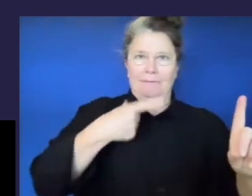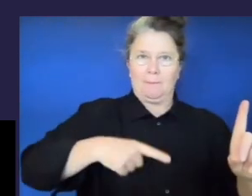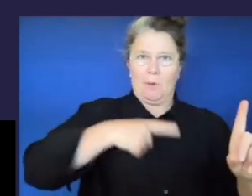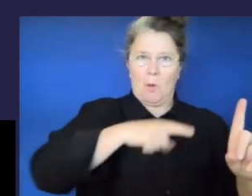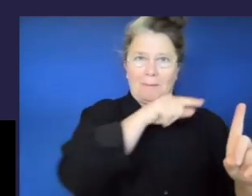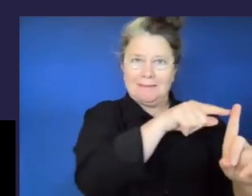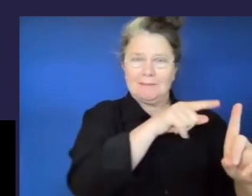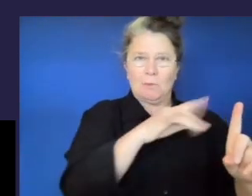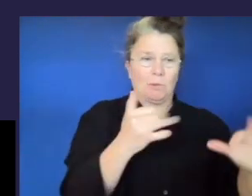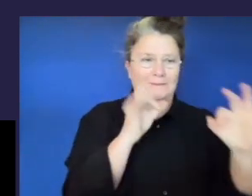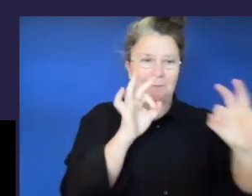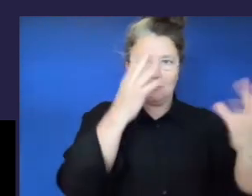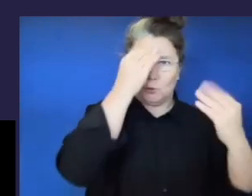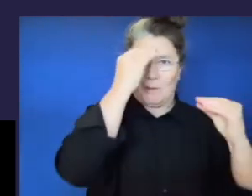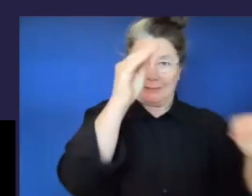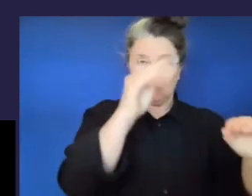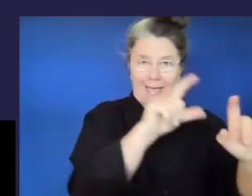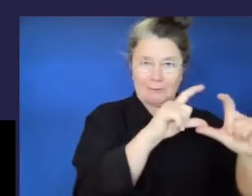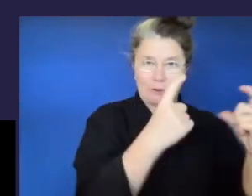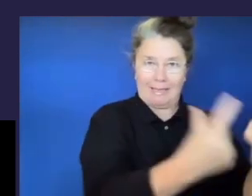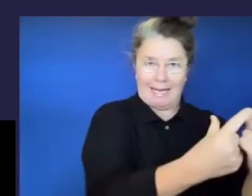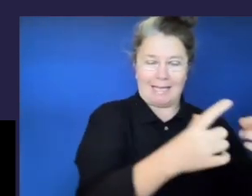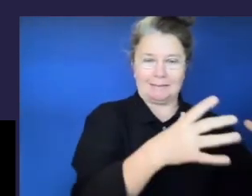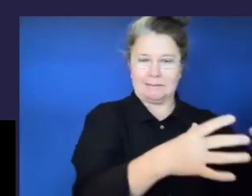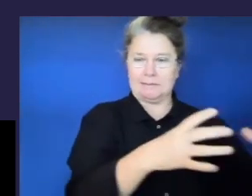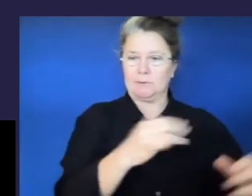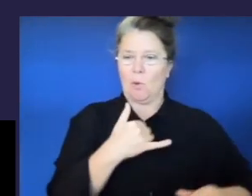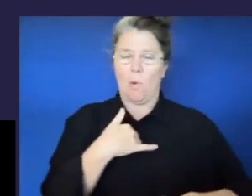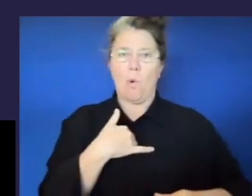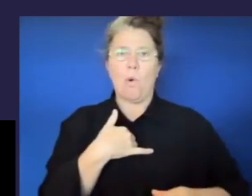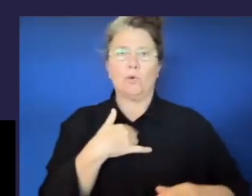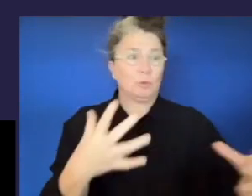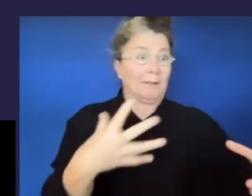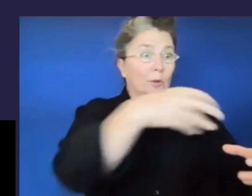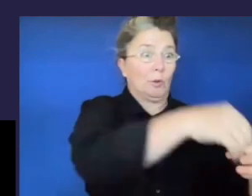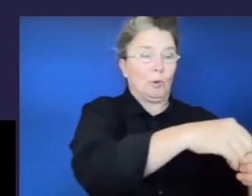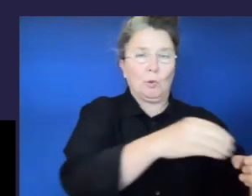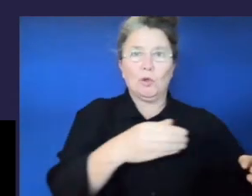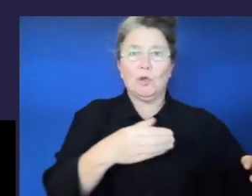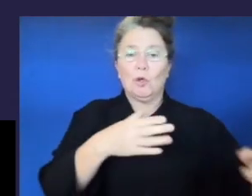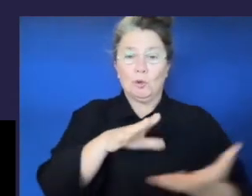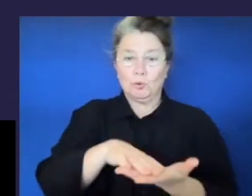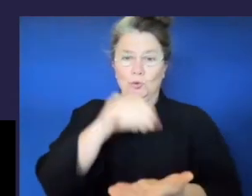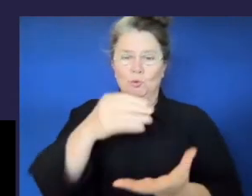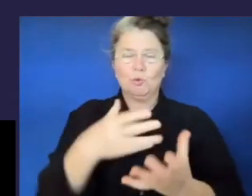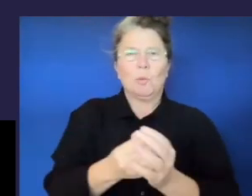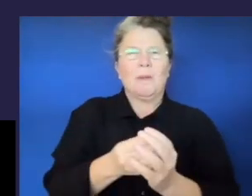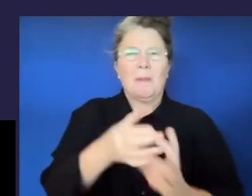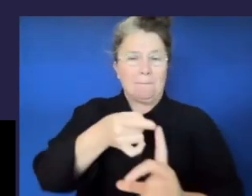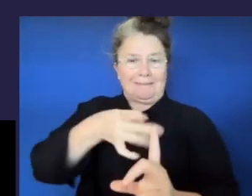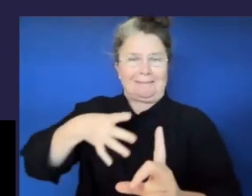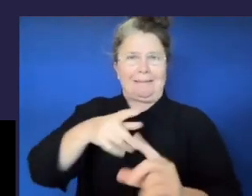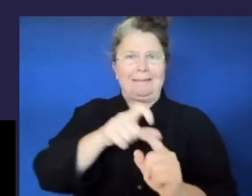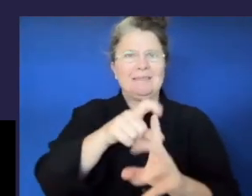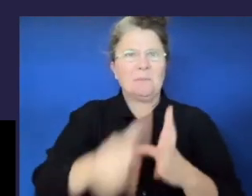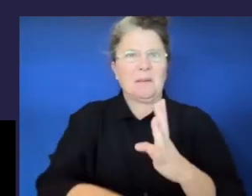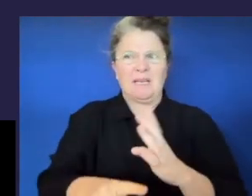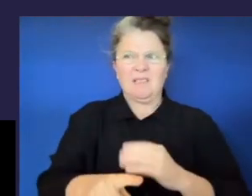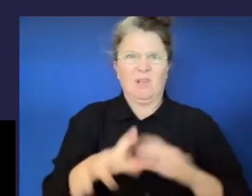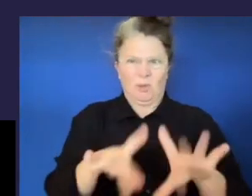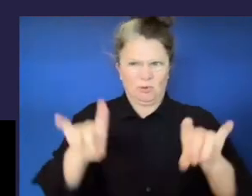students with disabilities or particular types of disability continue to be widespread across Australian education systems.